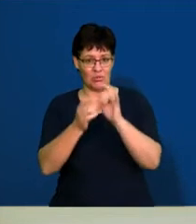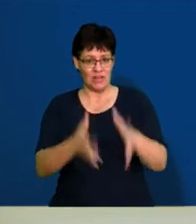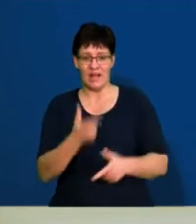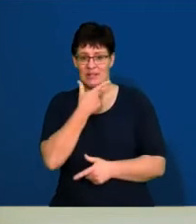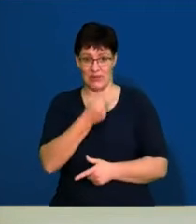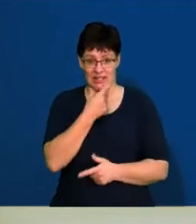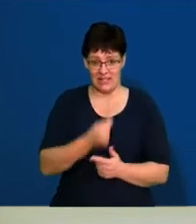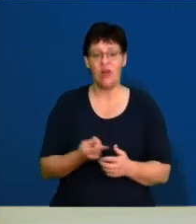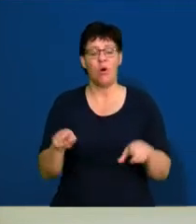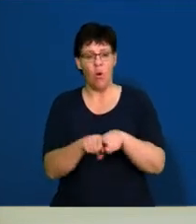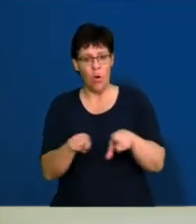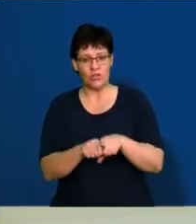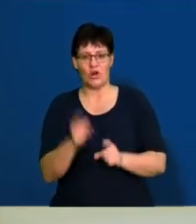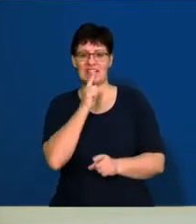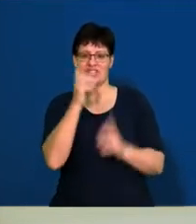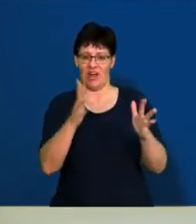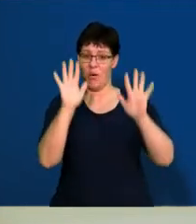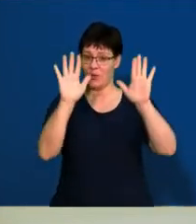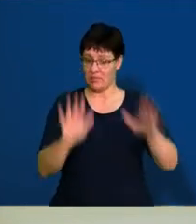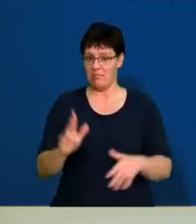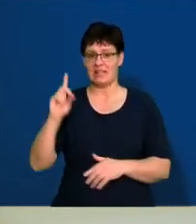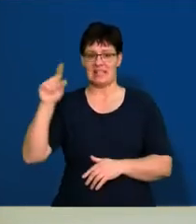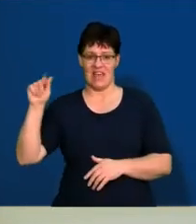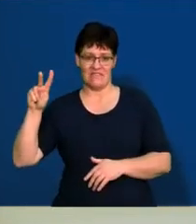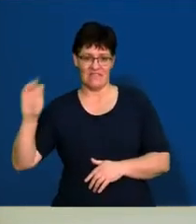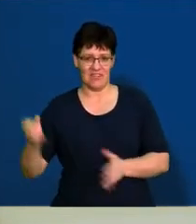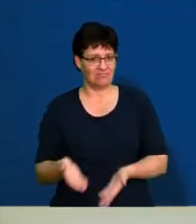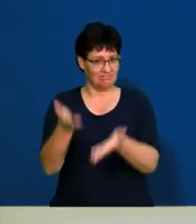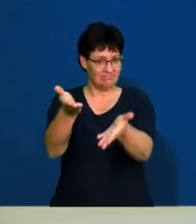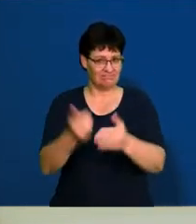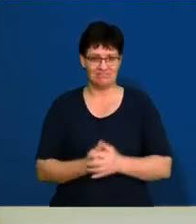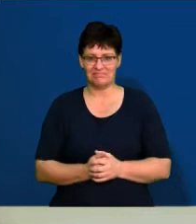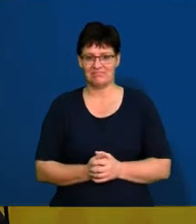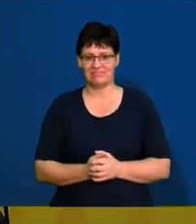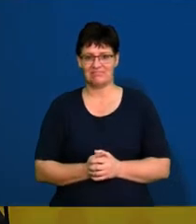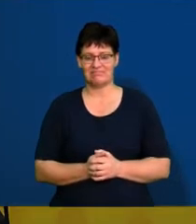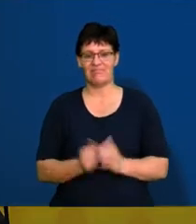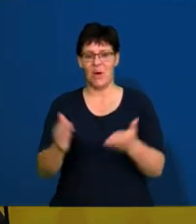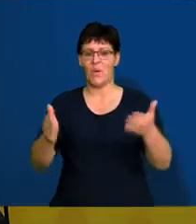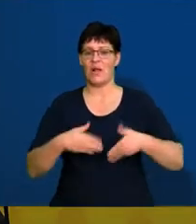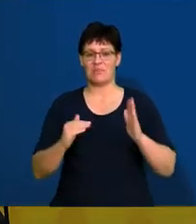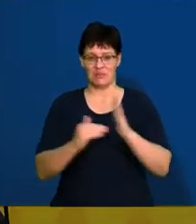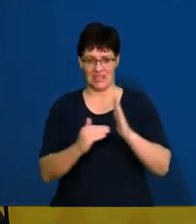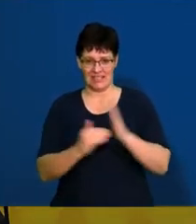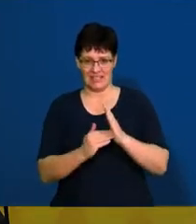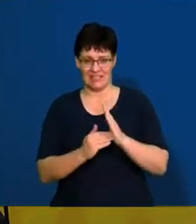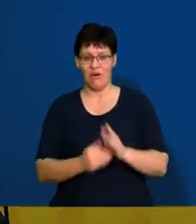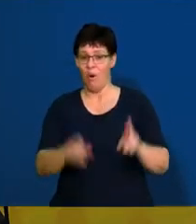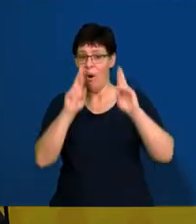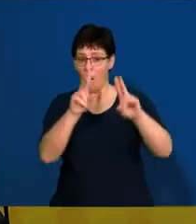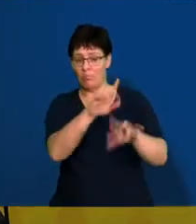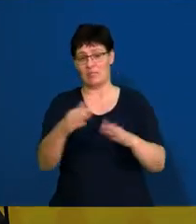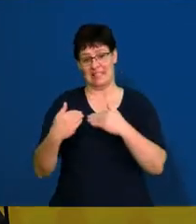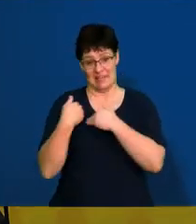Nicolene as well as my awesome teacher Dave. Over to you guys. Hi, welcome Matrix. I hope you're all keeping